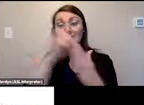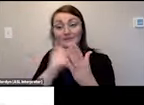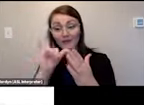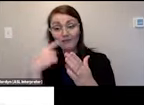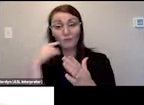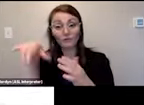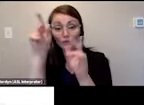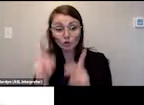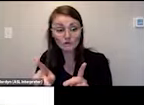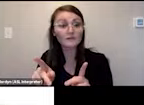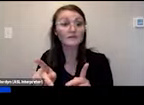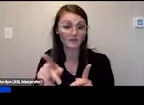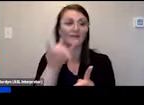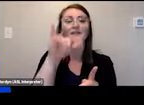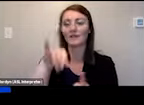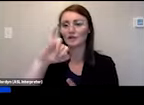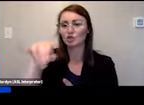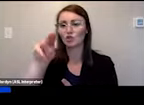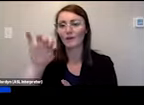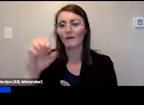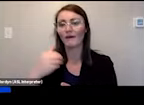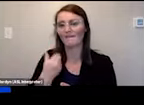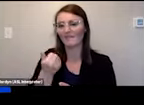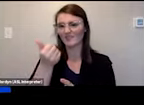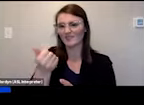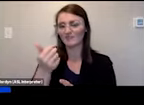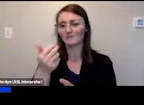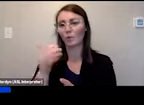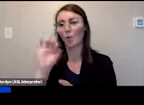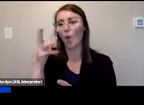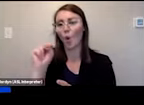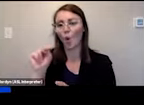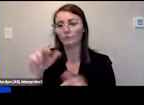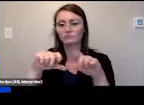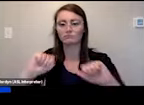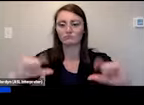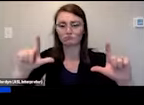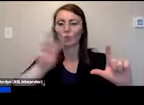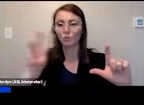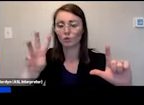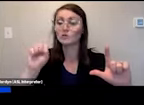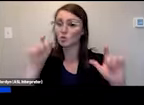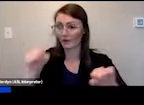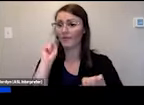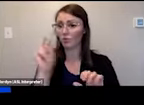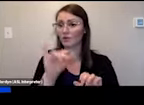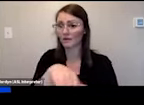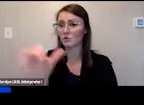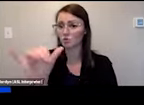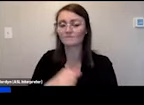the doc some of our models also made it to an art installation in california called the